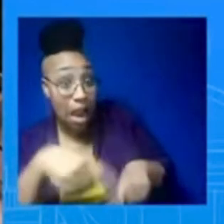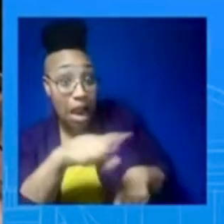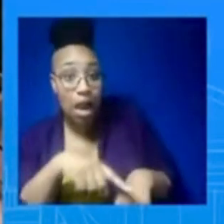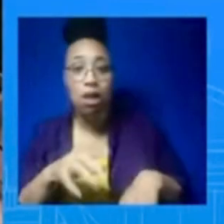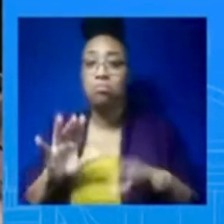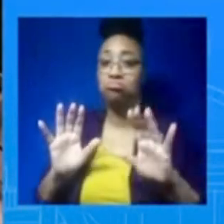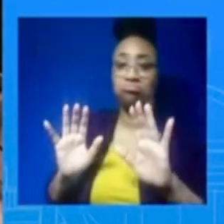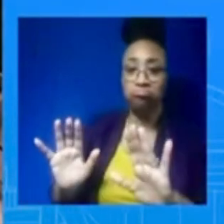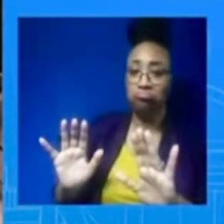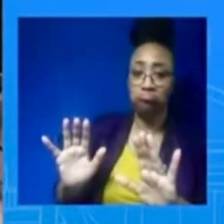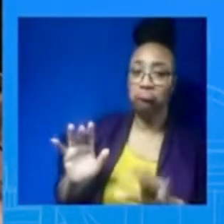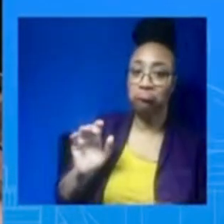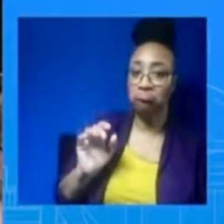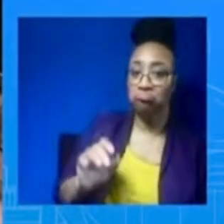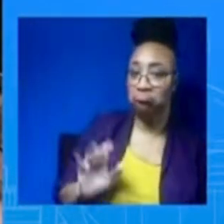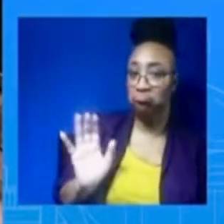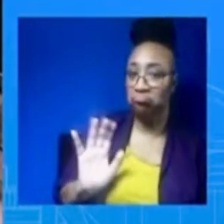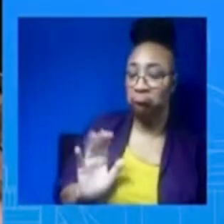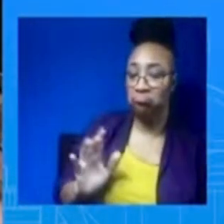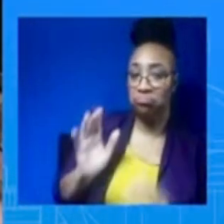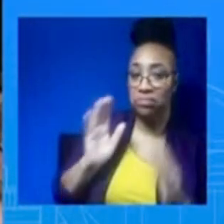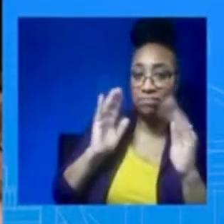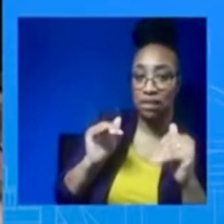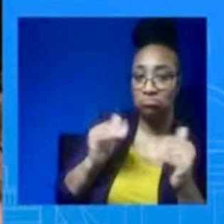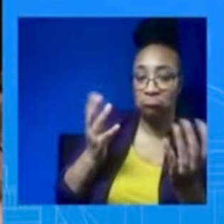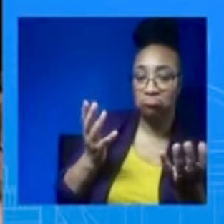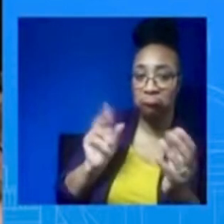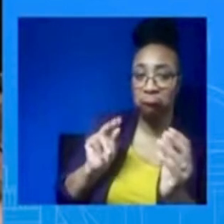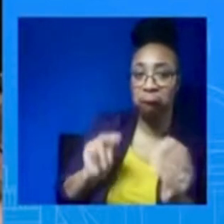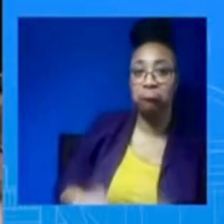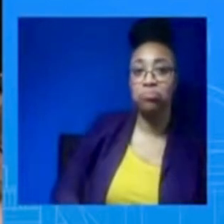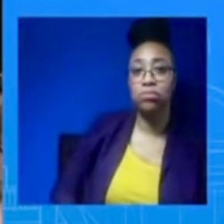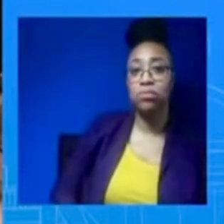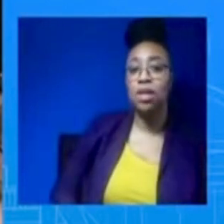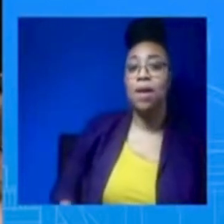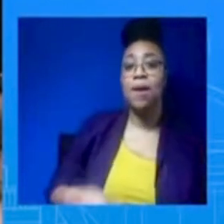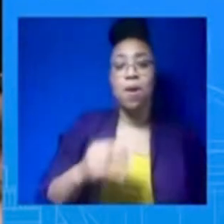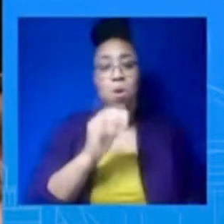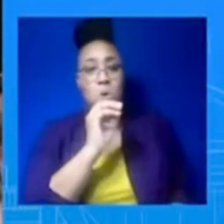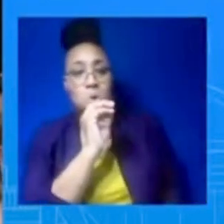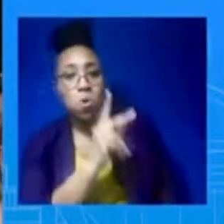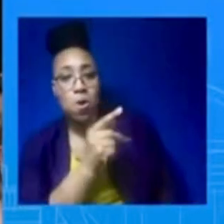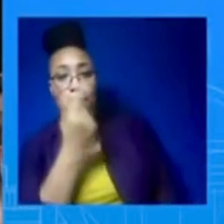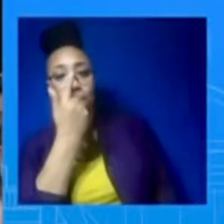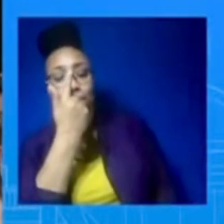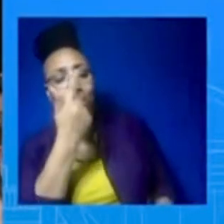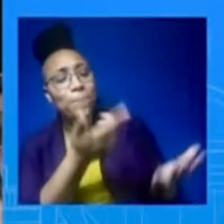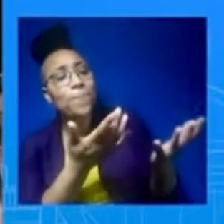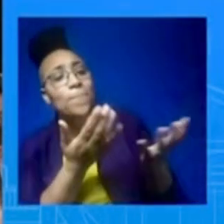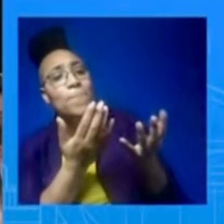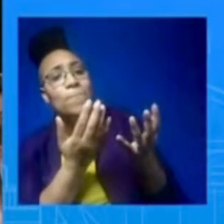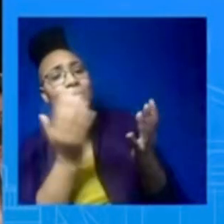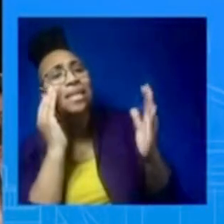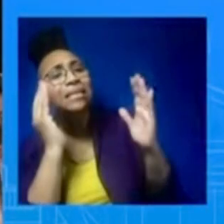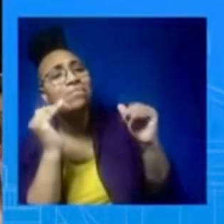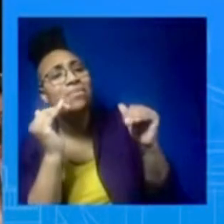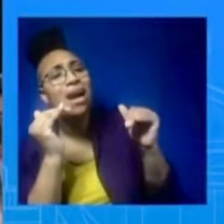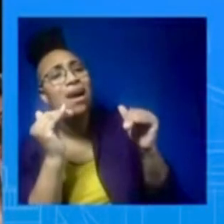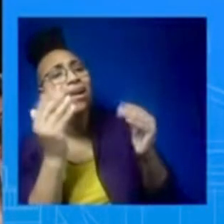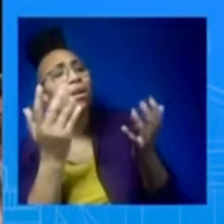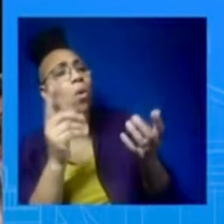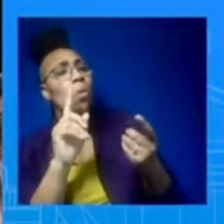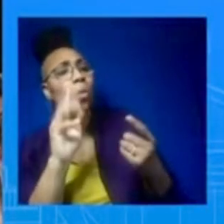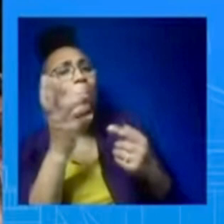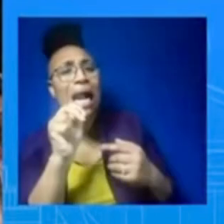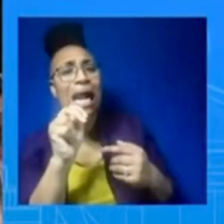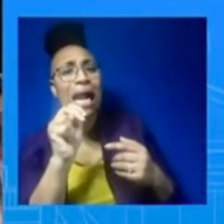deliverables during this trip? Like a new military package for Ukraine or a new framework of support